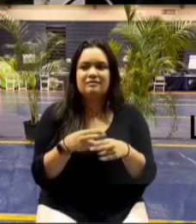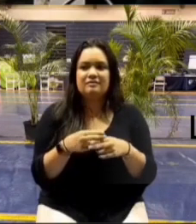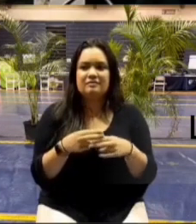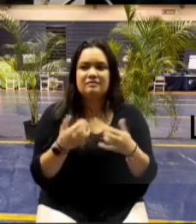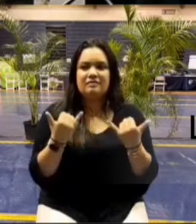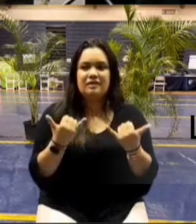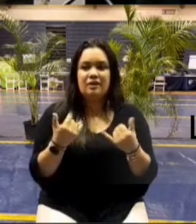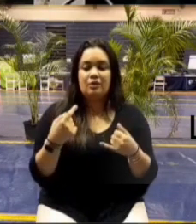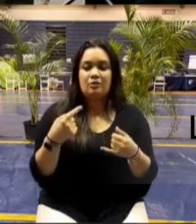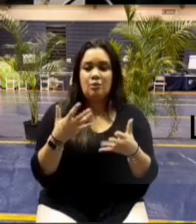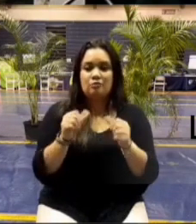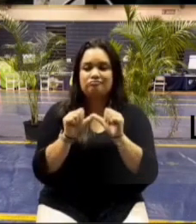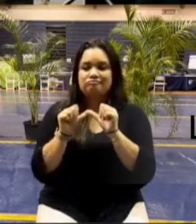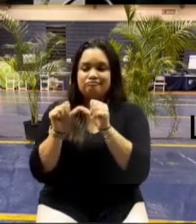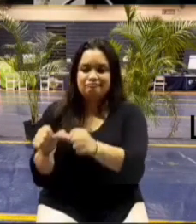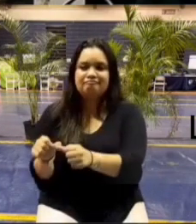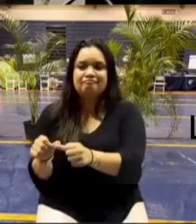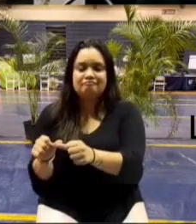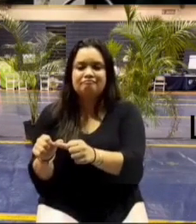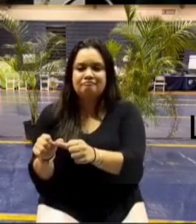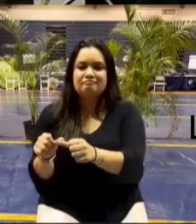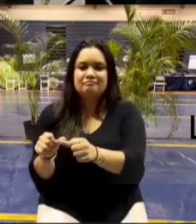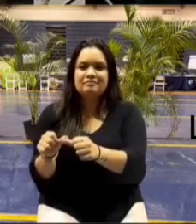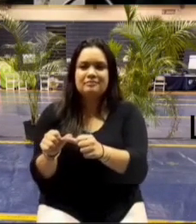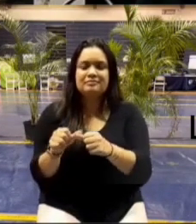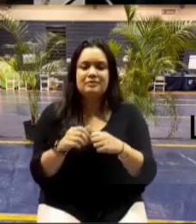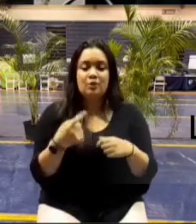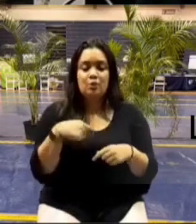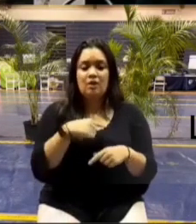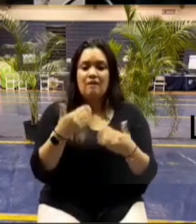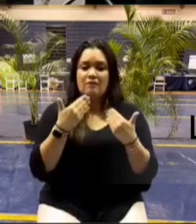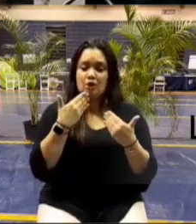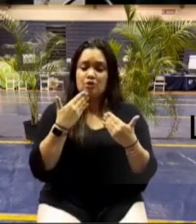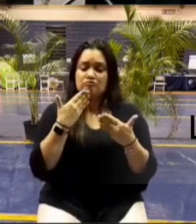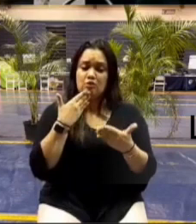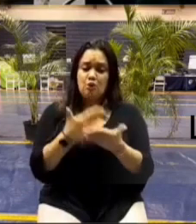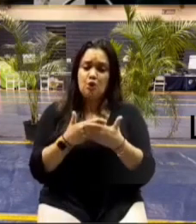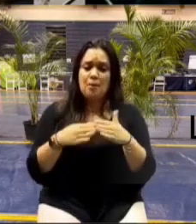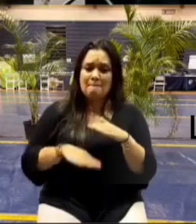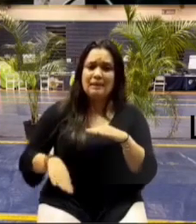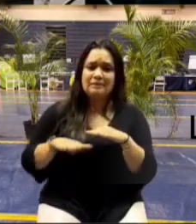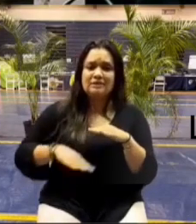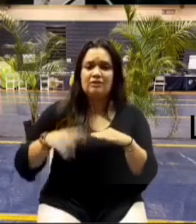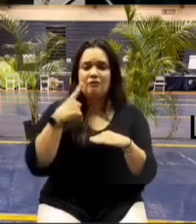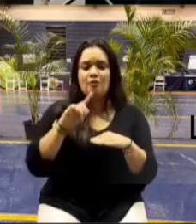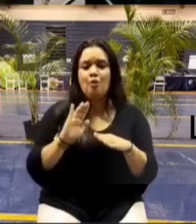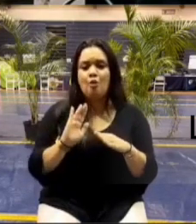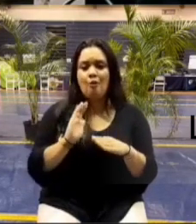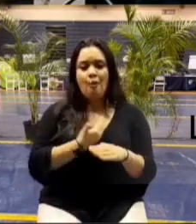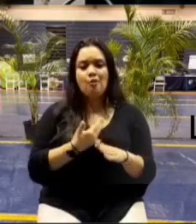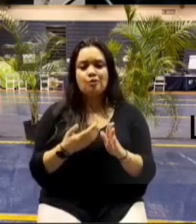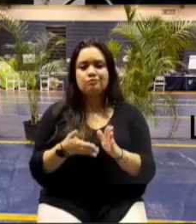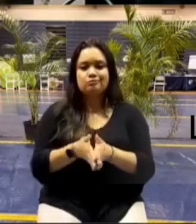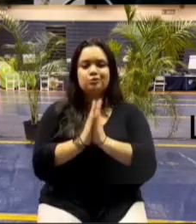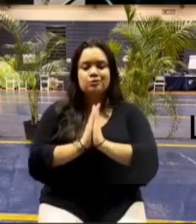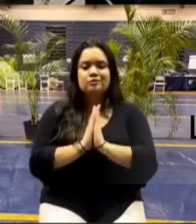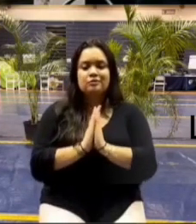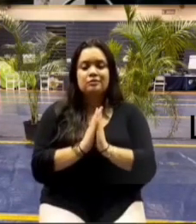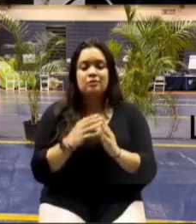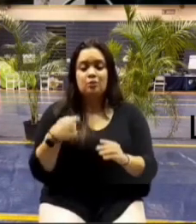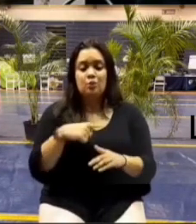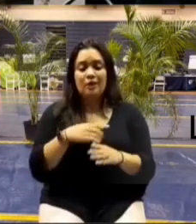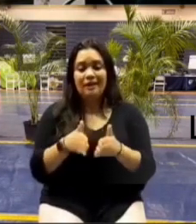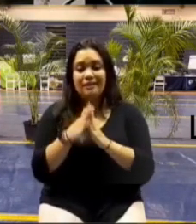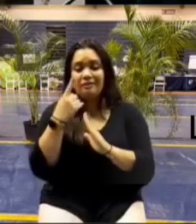yes urgent um but we have a good basis for our request and what and what we're asking for is reasonable